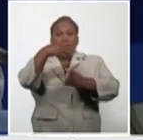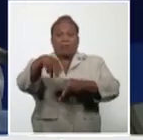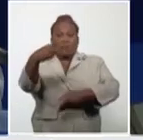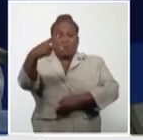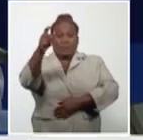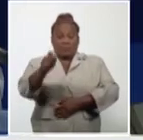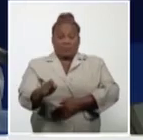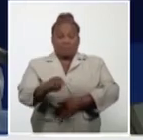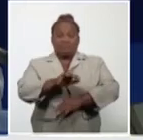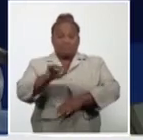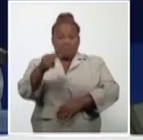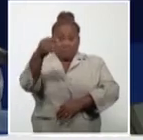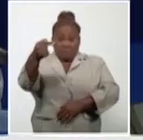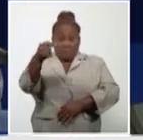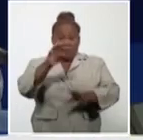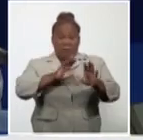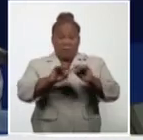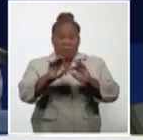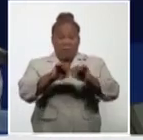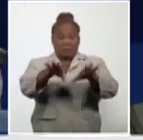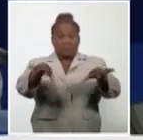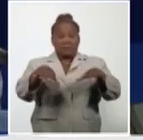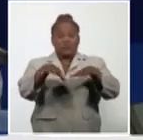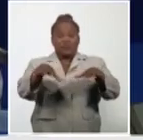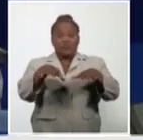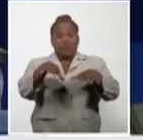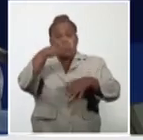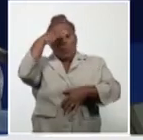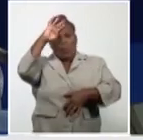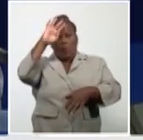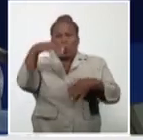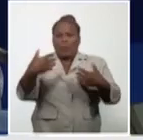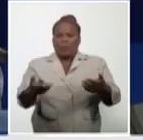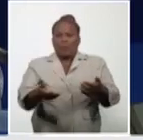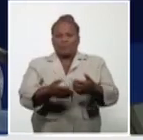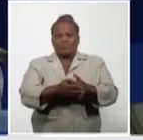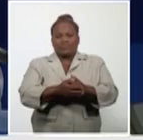Now let's turn to the situation in our country.